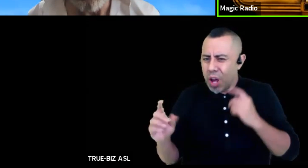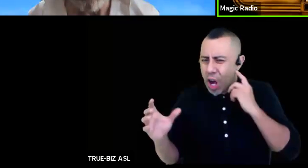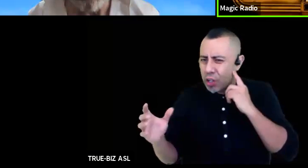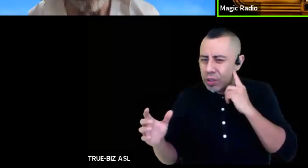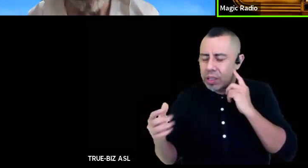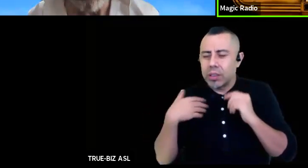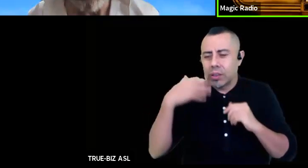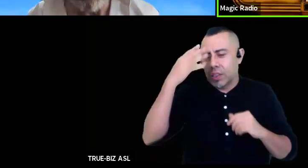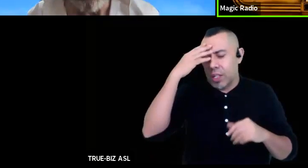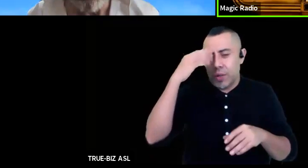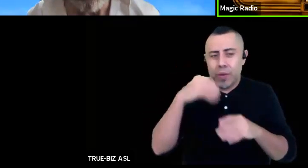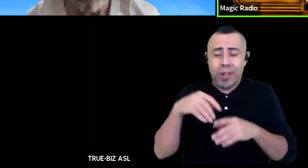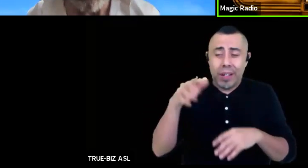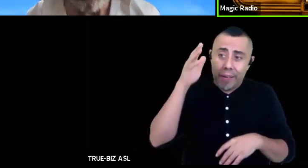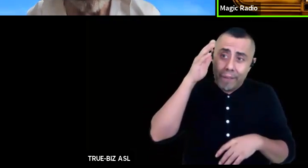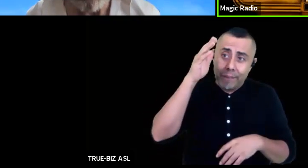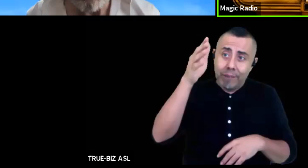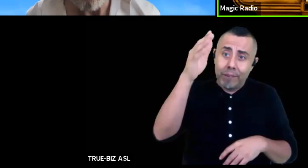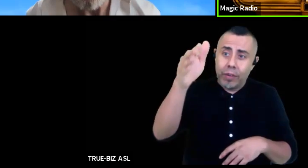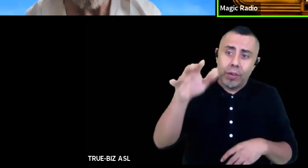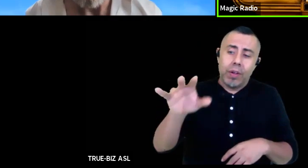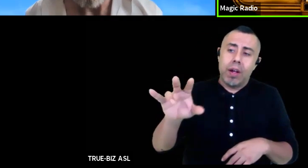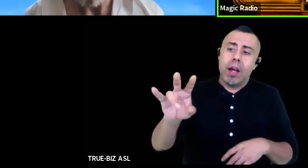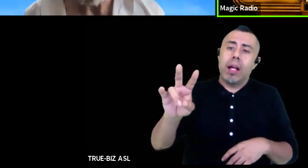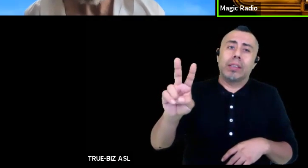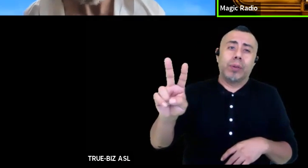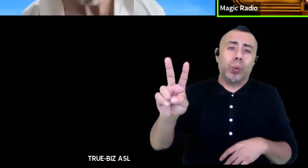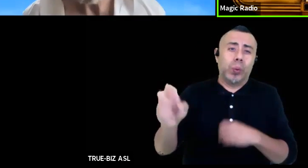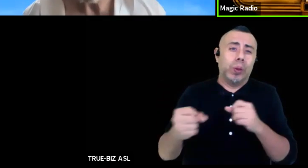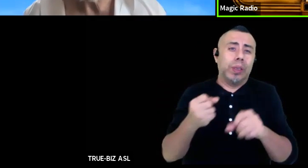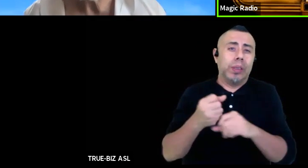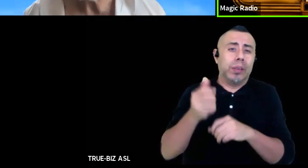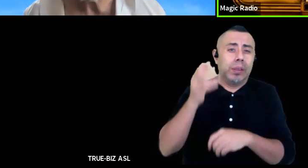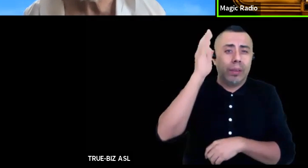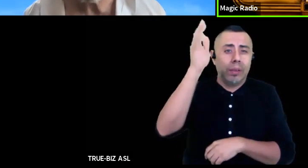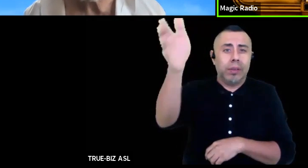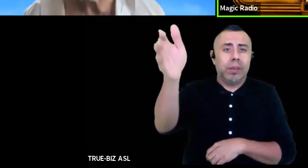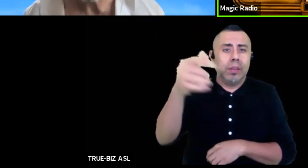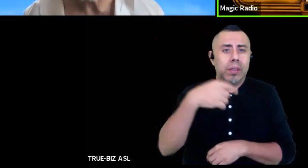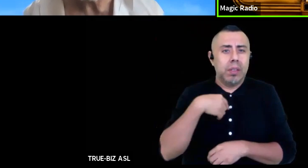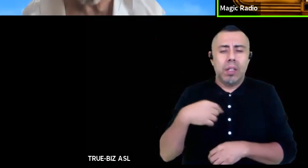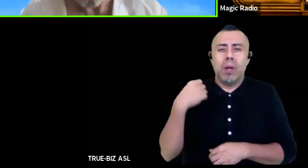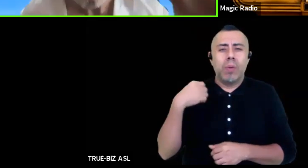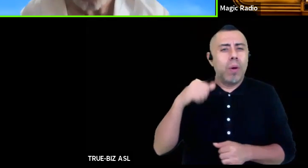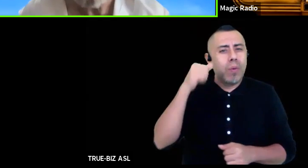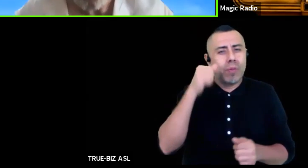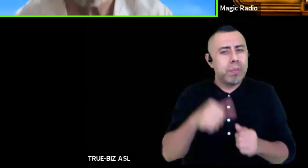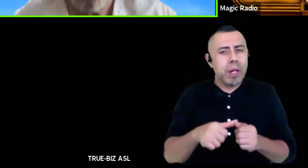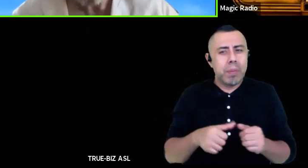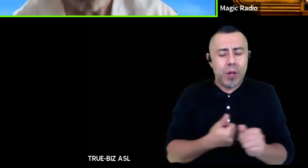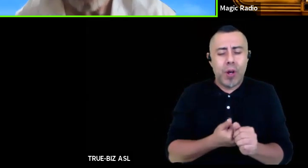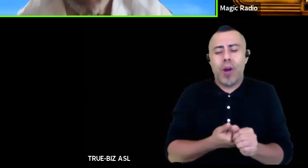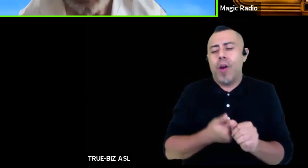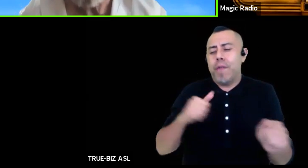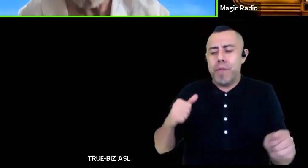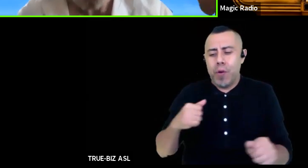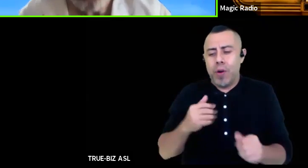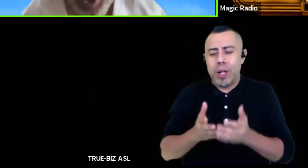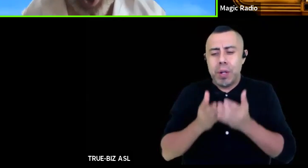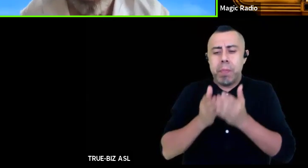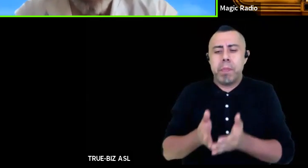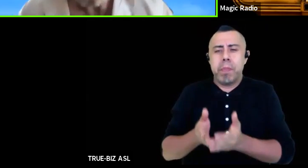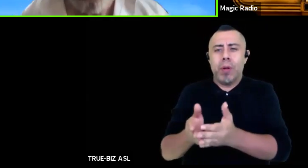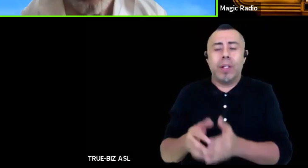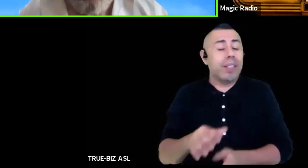72 years from now I'm not going to remember to avoid going out on a boat I know here write it all down